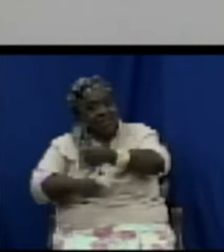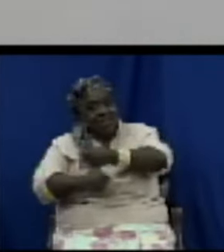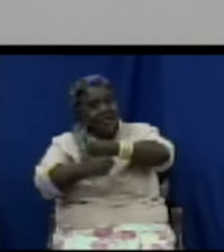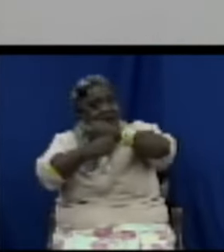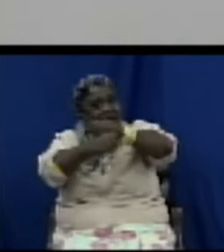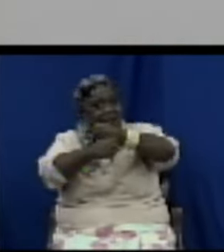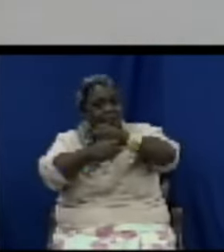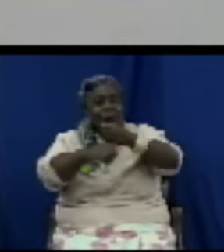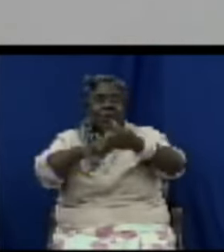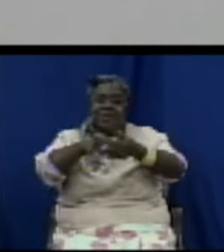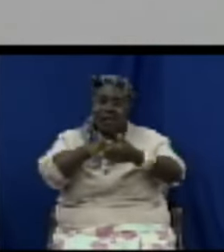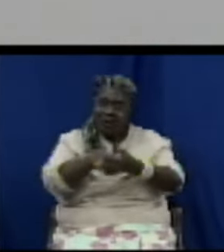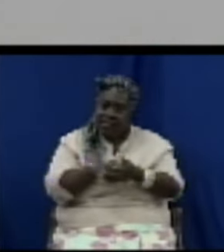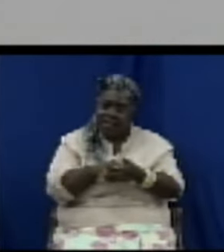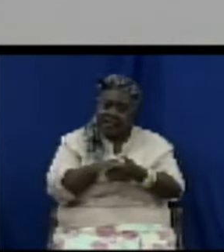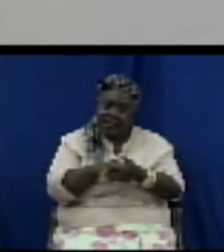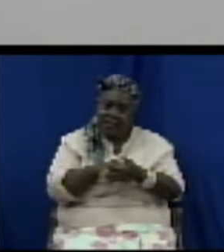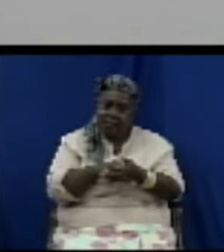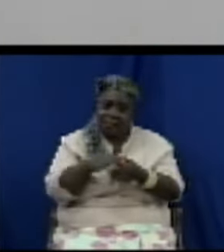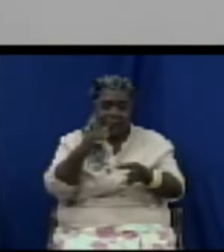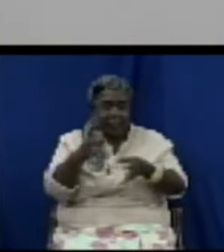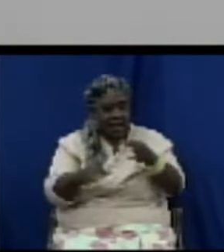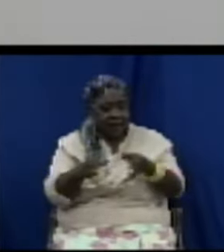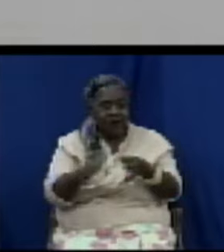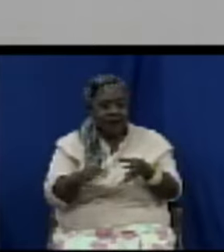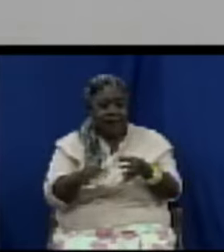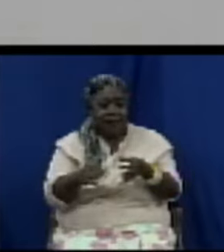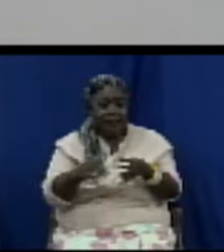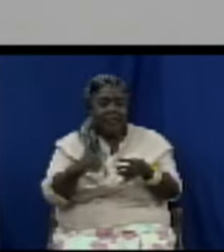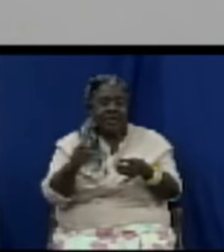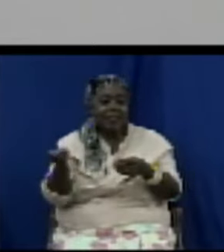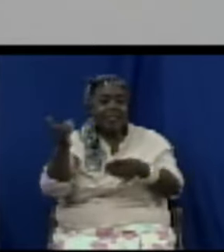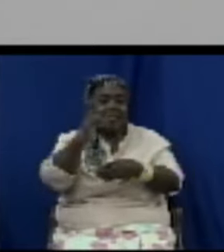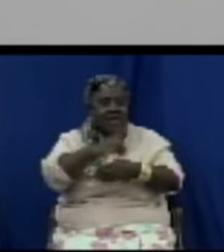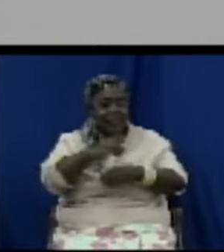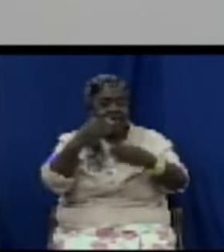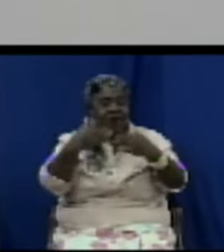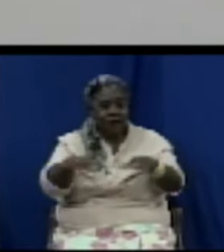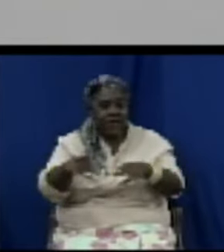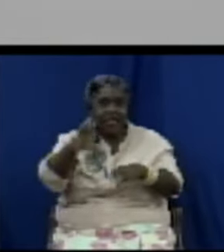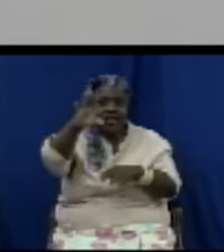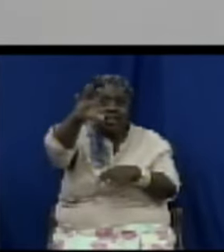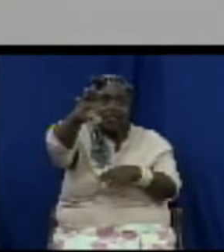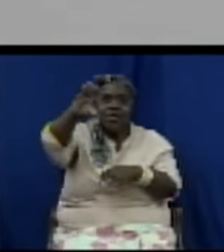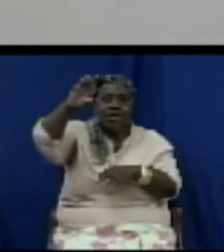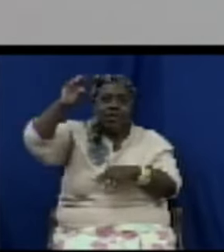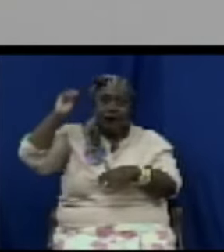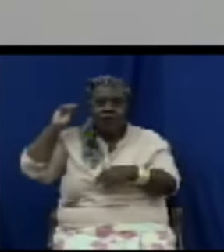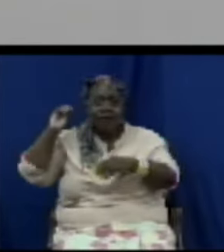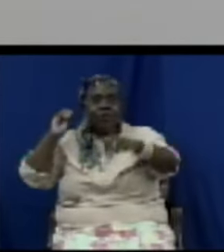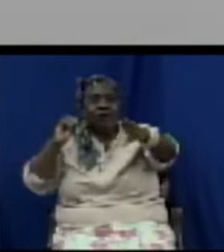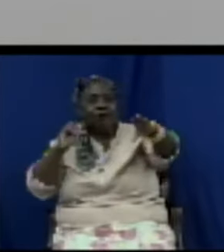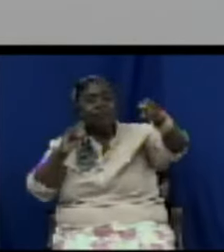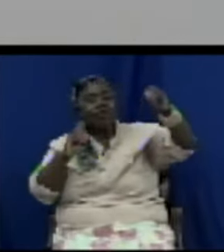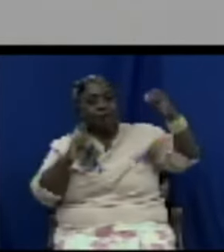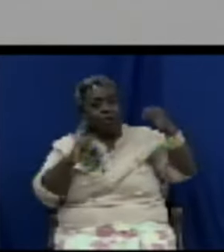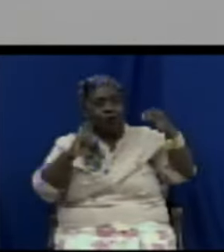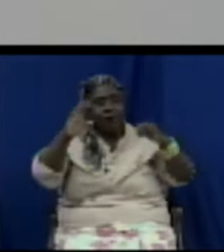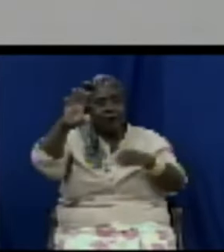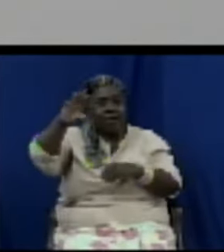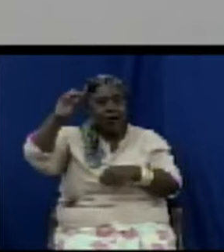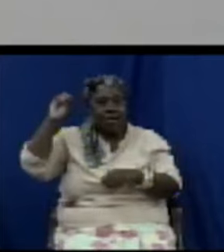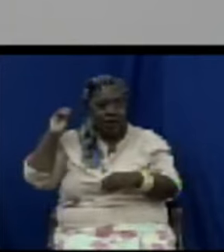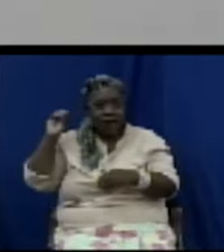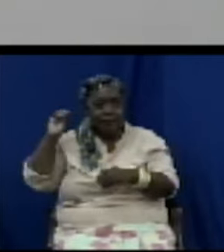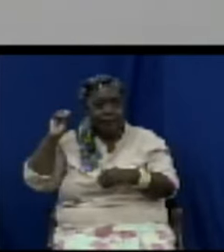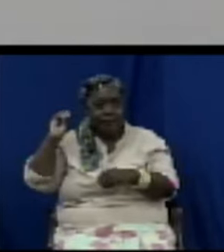explained by the move of the bill it's not just don't put the expired goods on the shelf